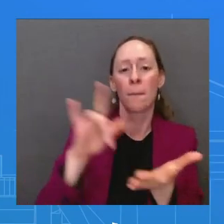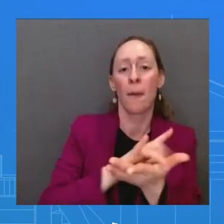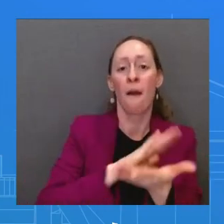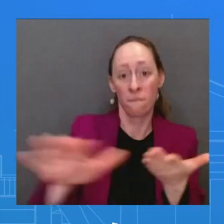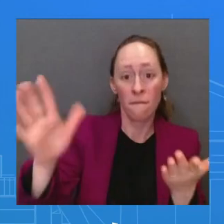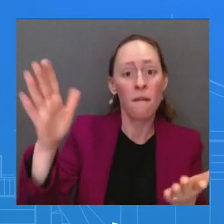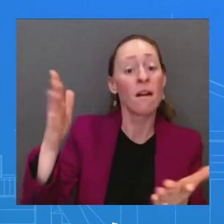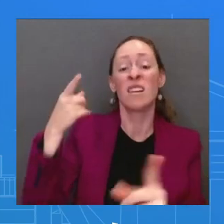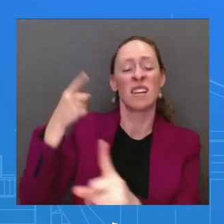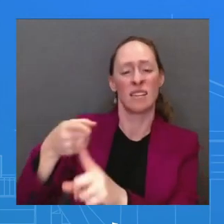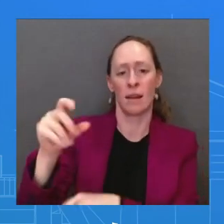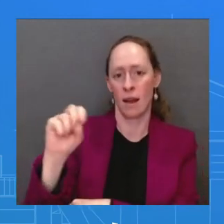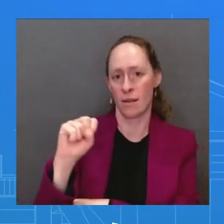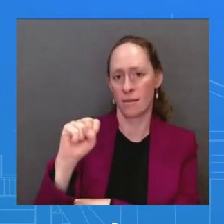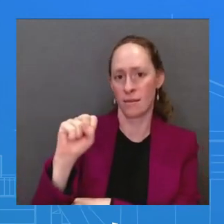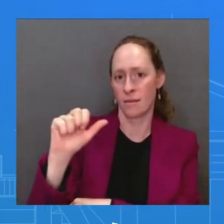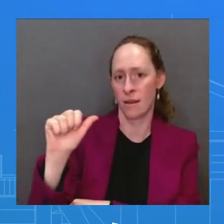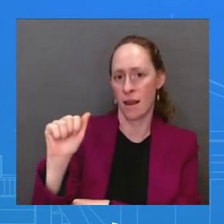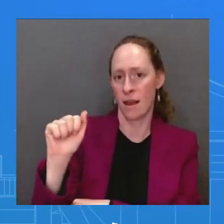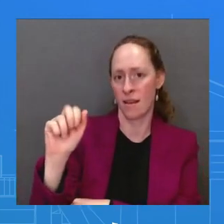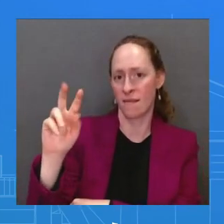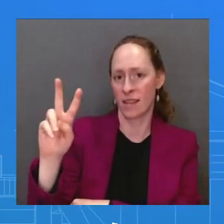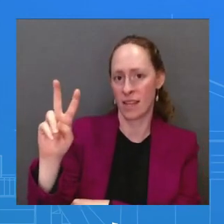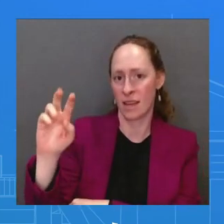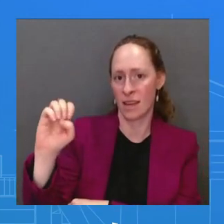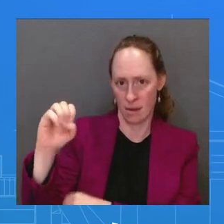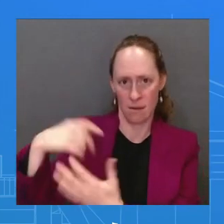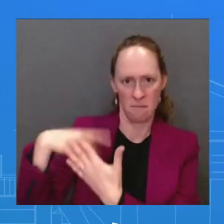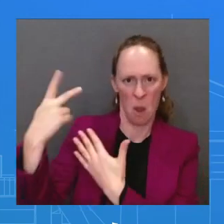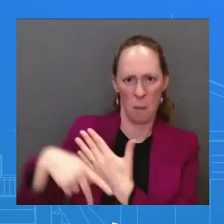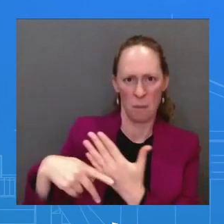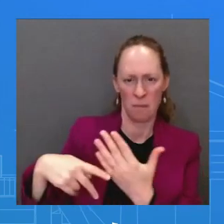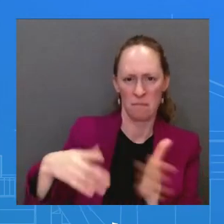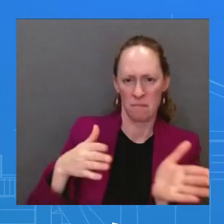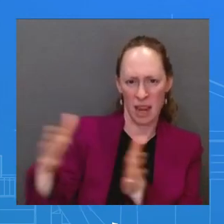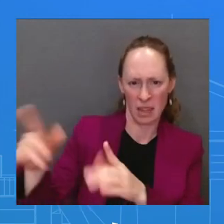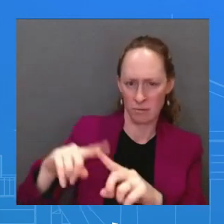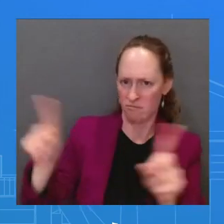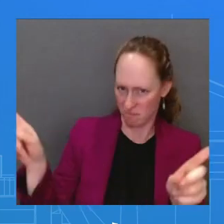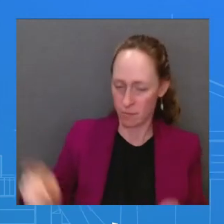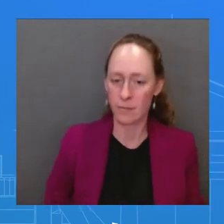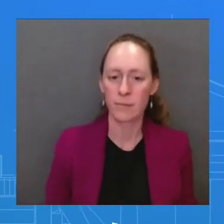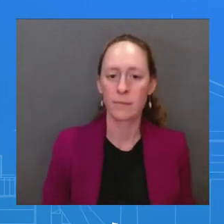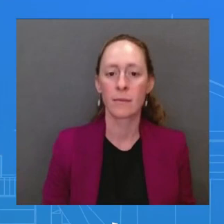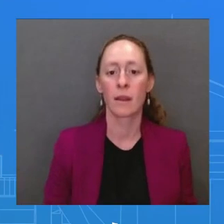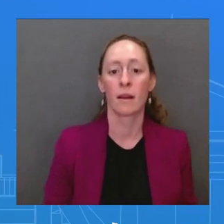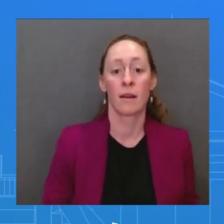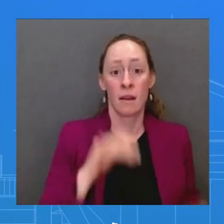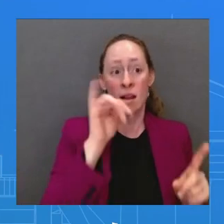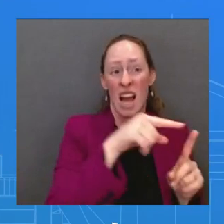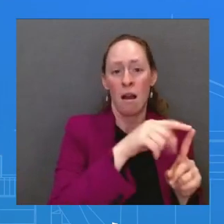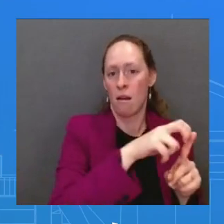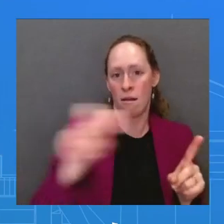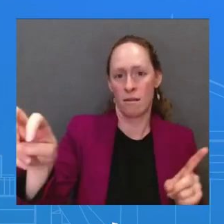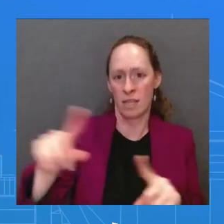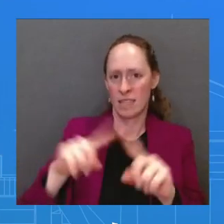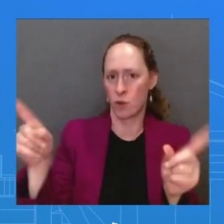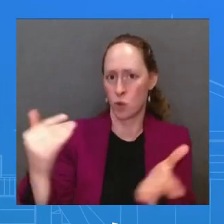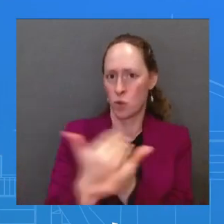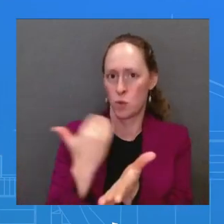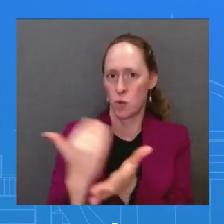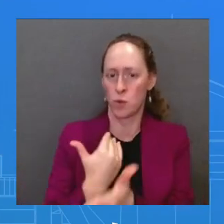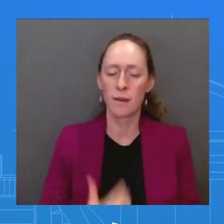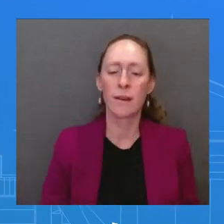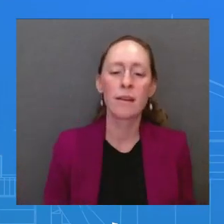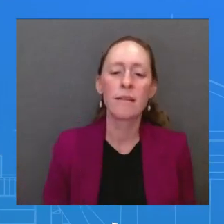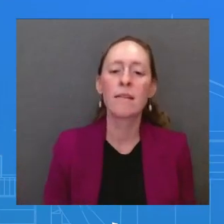revised pay-as-you-earn or repay plan. Save is the most affordable repayment plan ever and will save millions